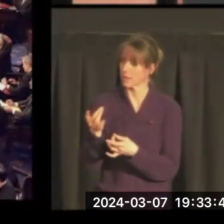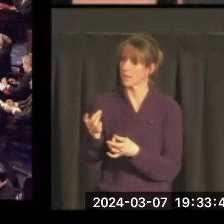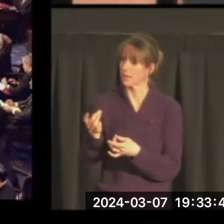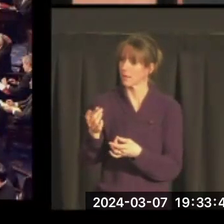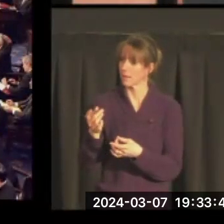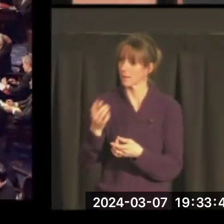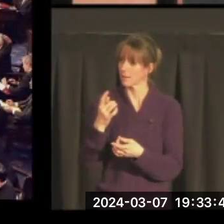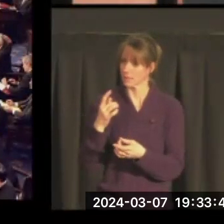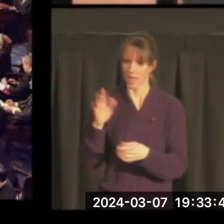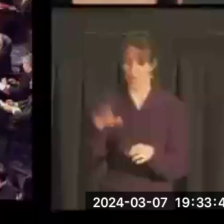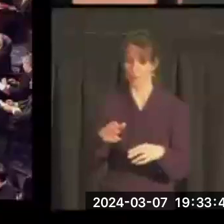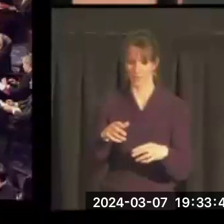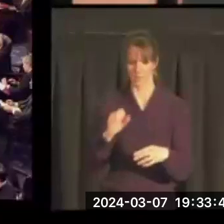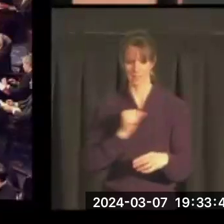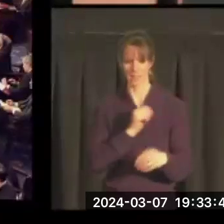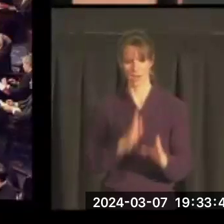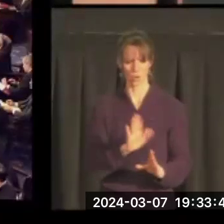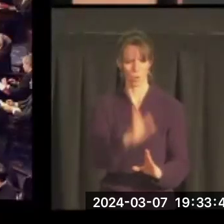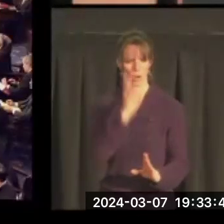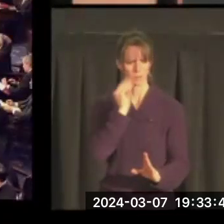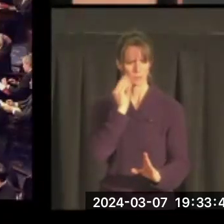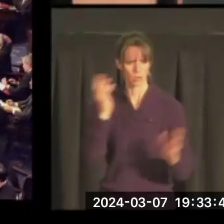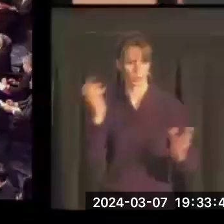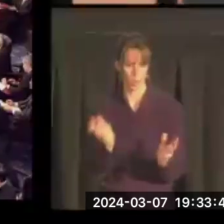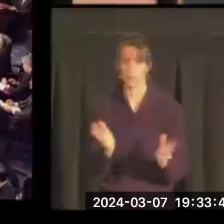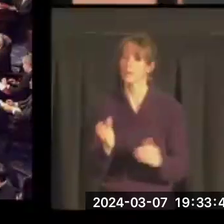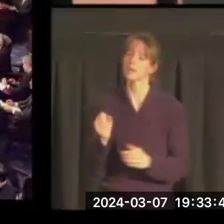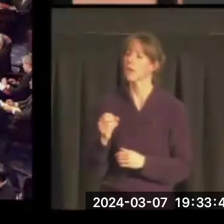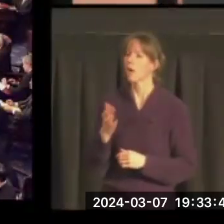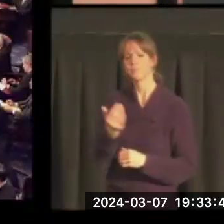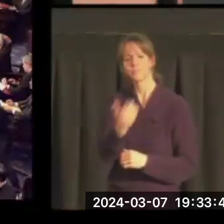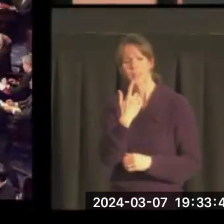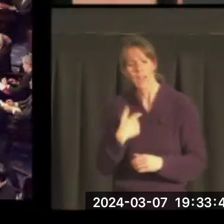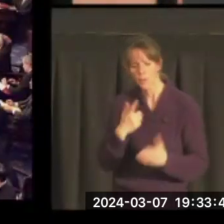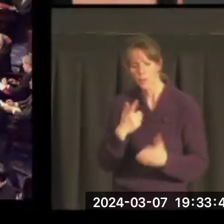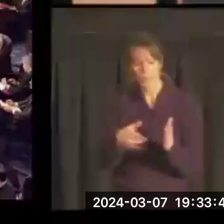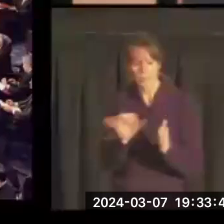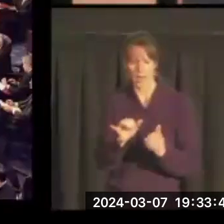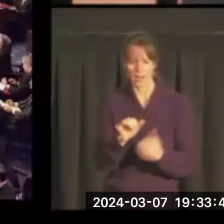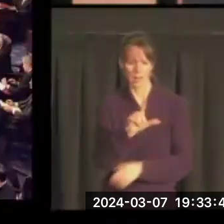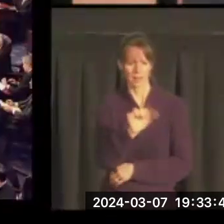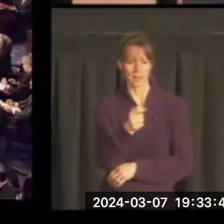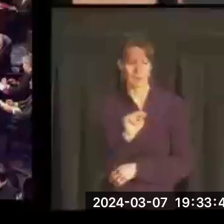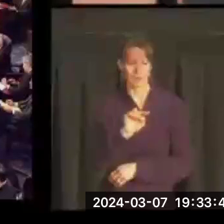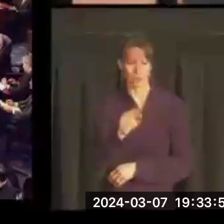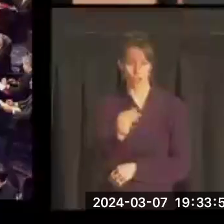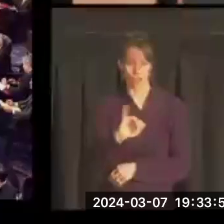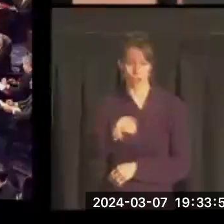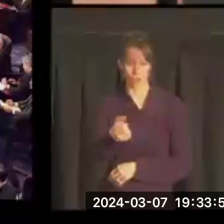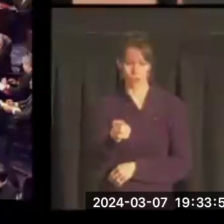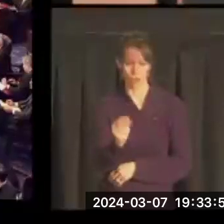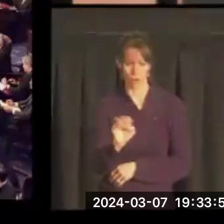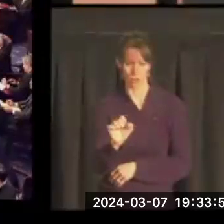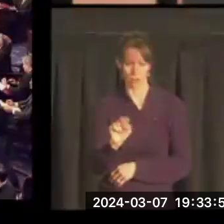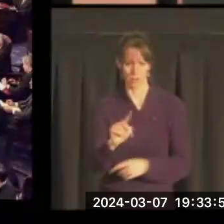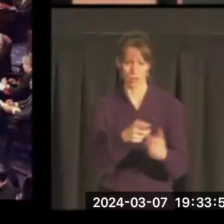sitting senator, what was your experience? So I said, well, tell me, what was it like to go from Lyndon Johnson, the Senate Majority Leader, to